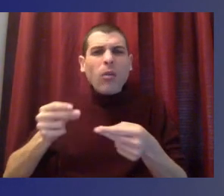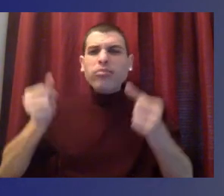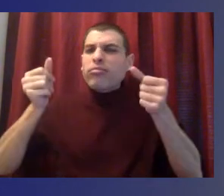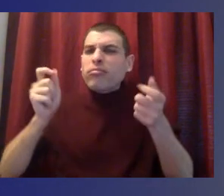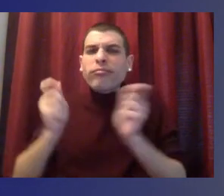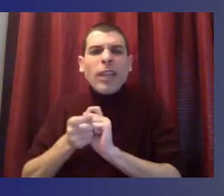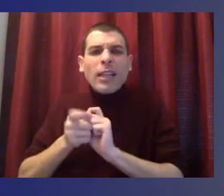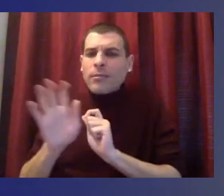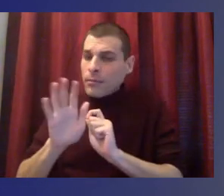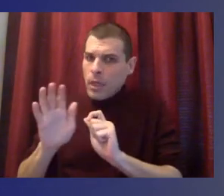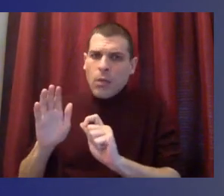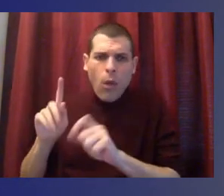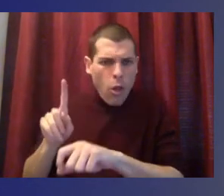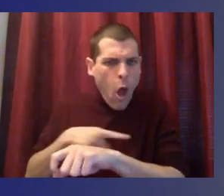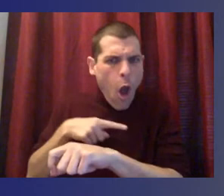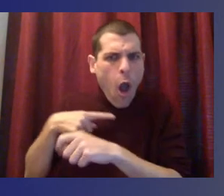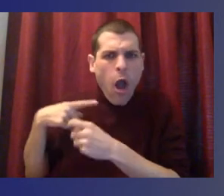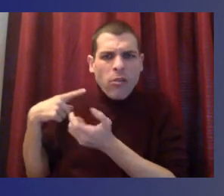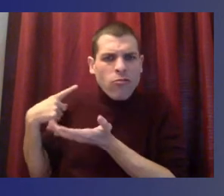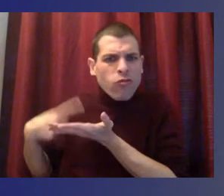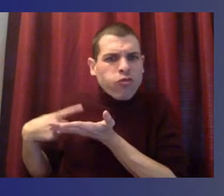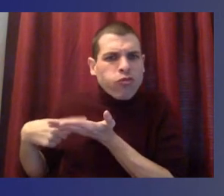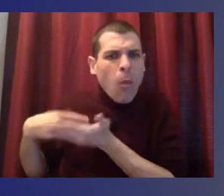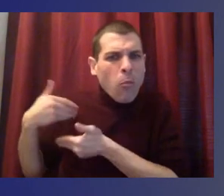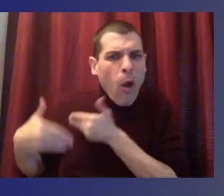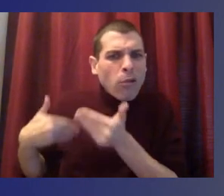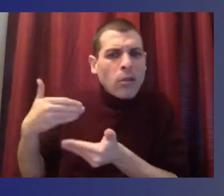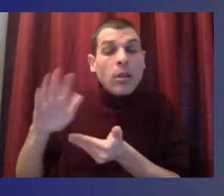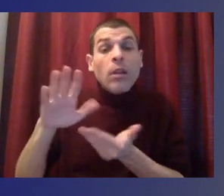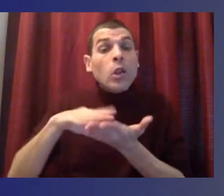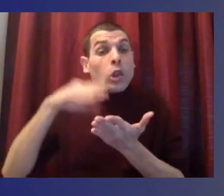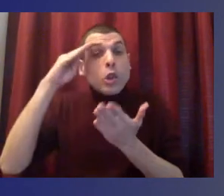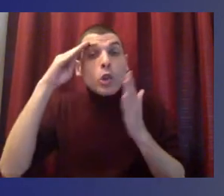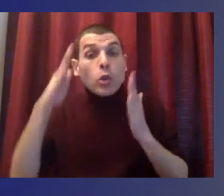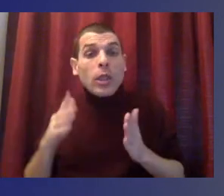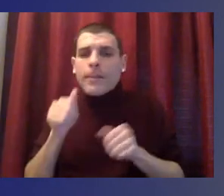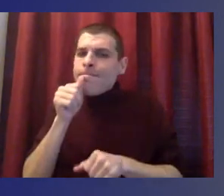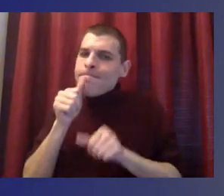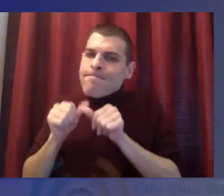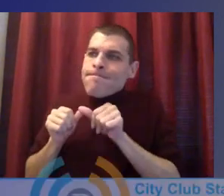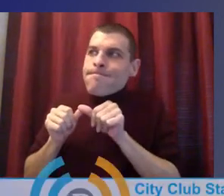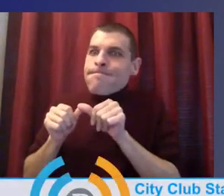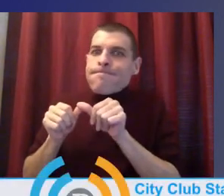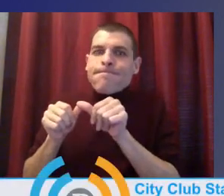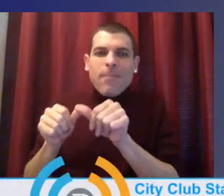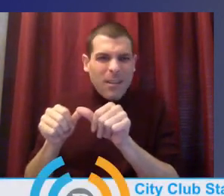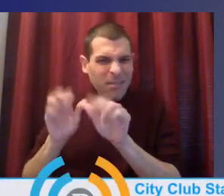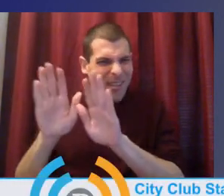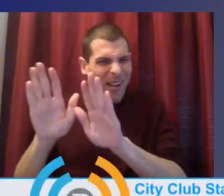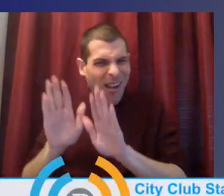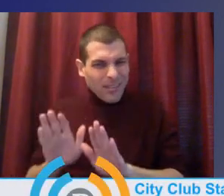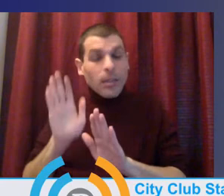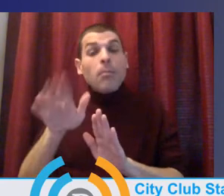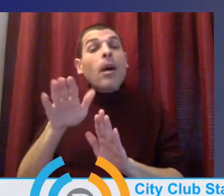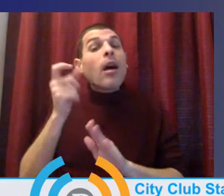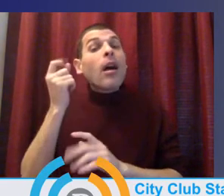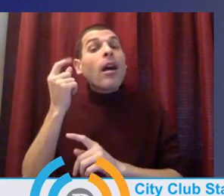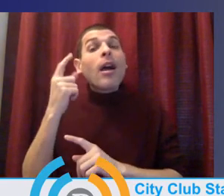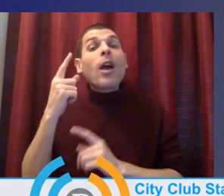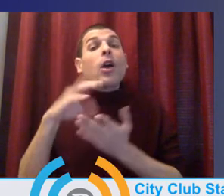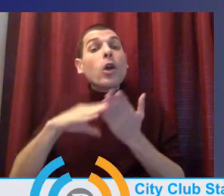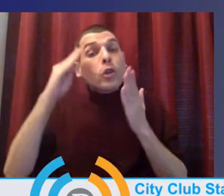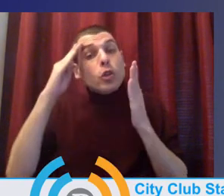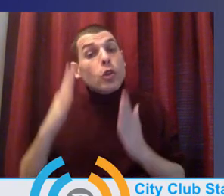kudos to them. And I really commend them for, you know, not just the name change, but the experience and the demonstration